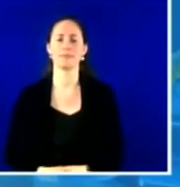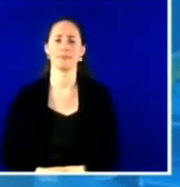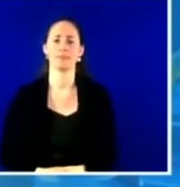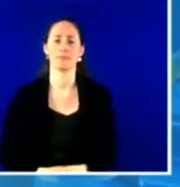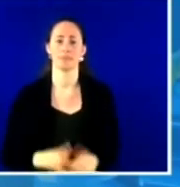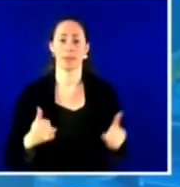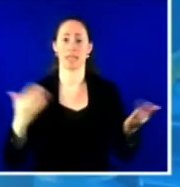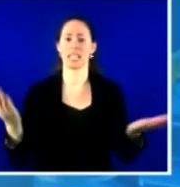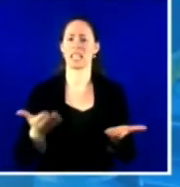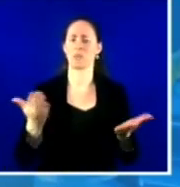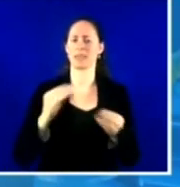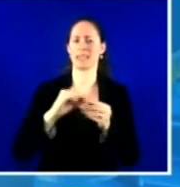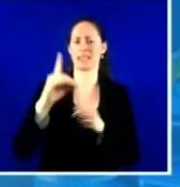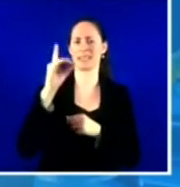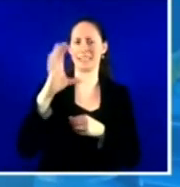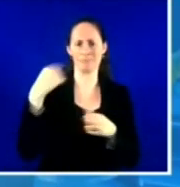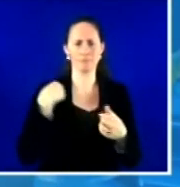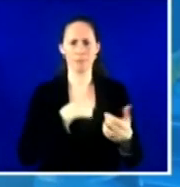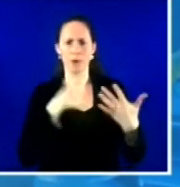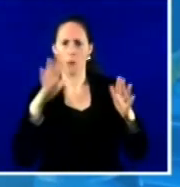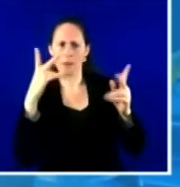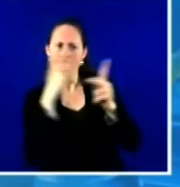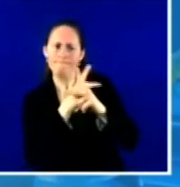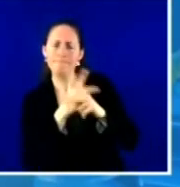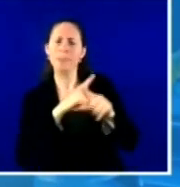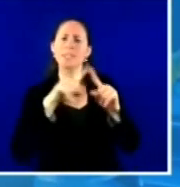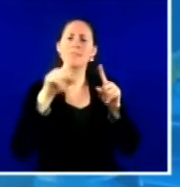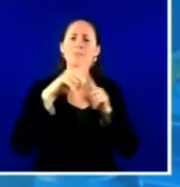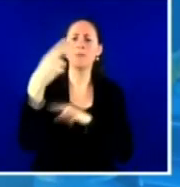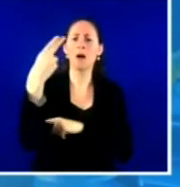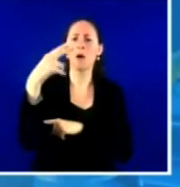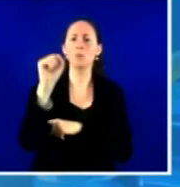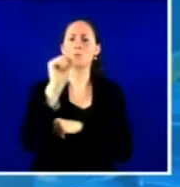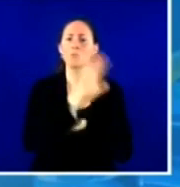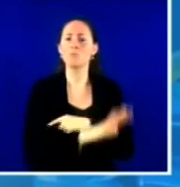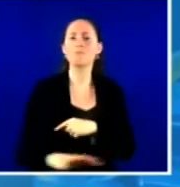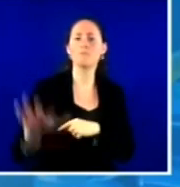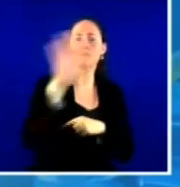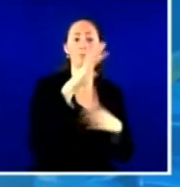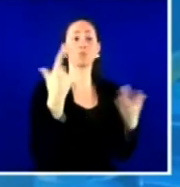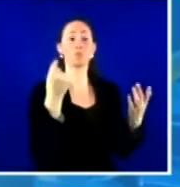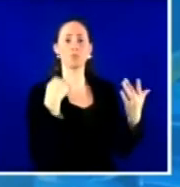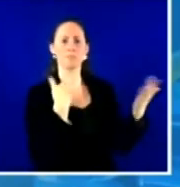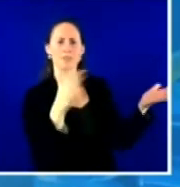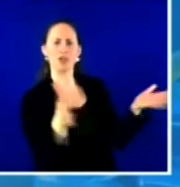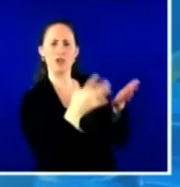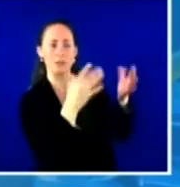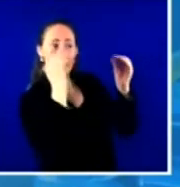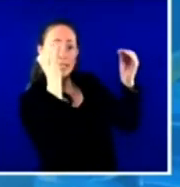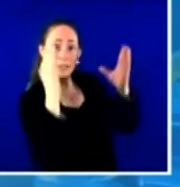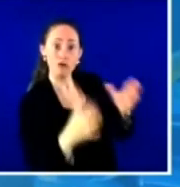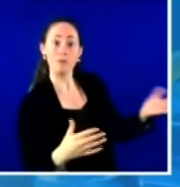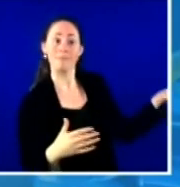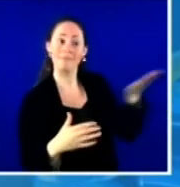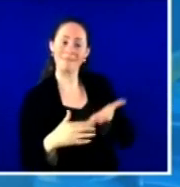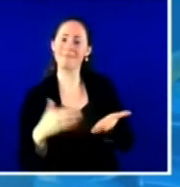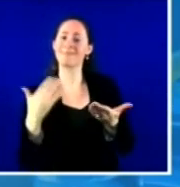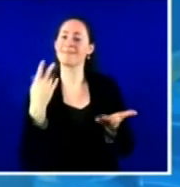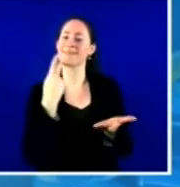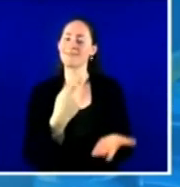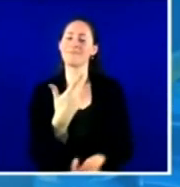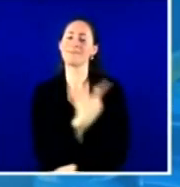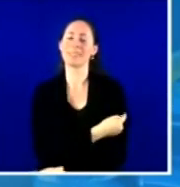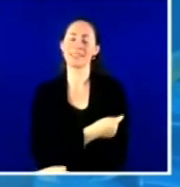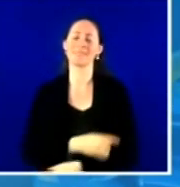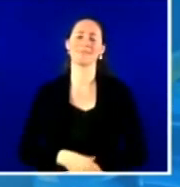a couple really big, uh, days where we brought, brought teachers in to help them get immunized. Uh, and I tell you, it was just, you know, I, I was